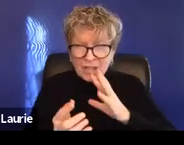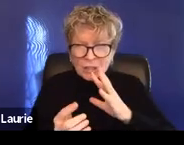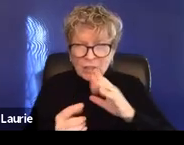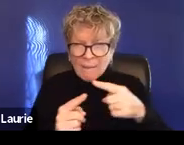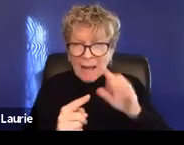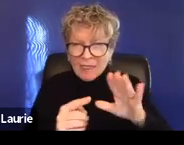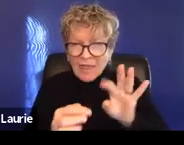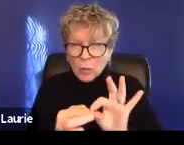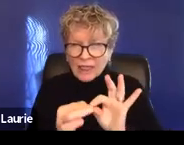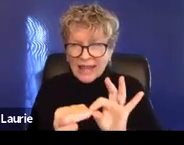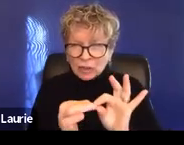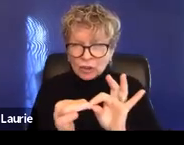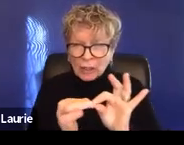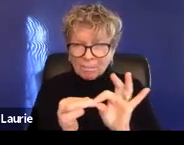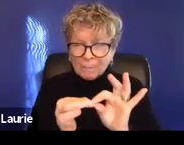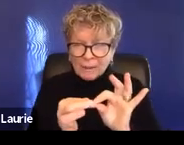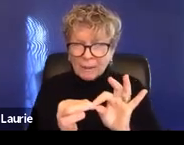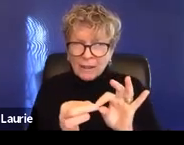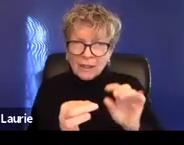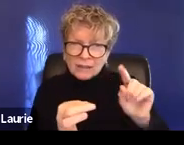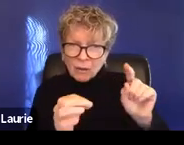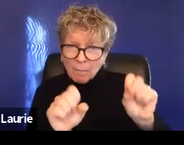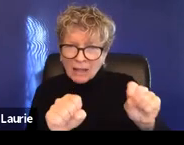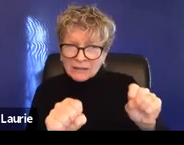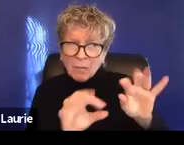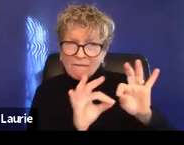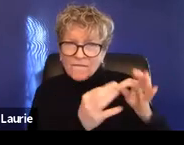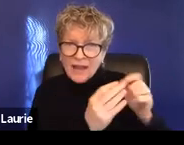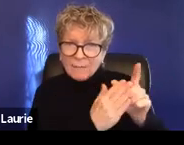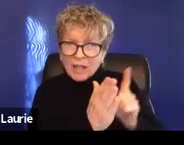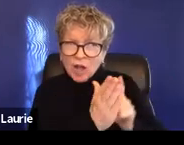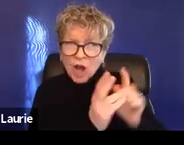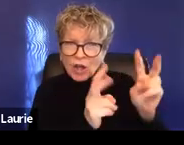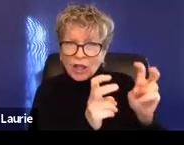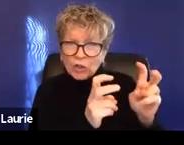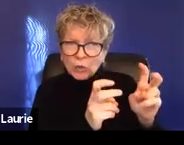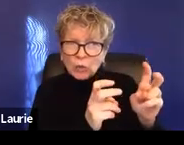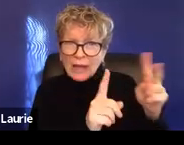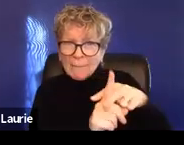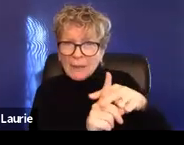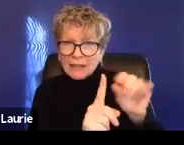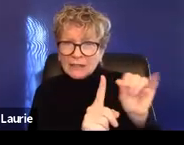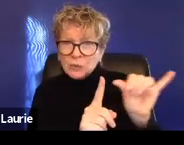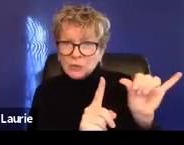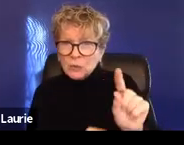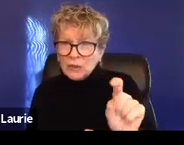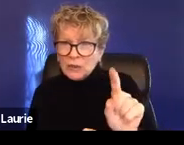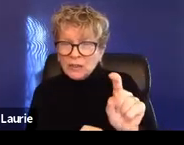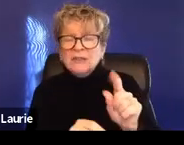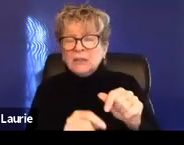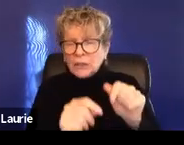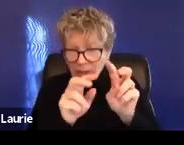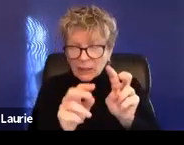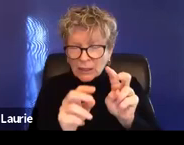identify if there may be potential family law issues. It's really obvious when, um, there are,